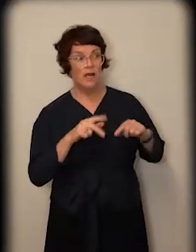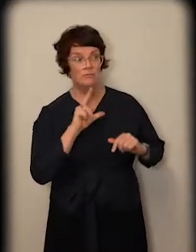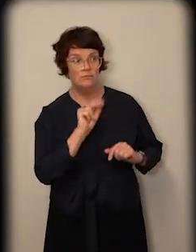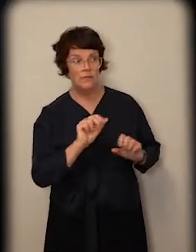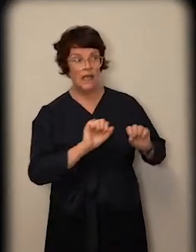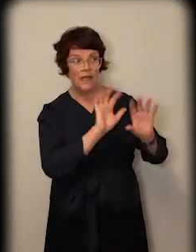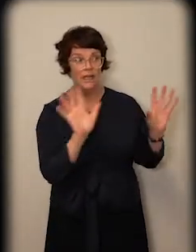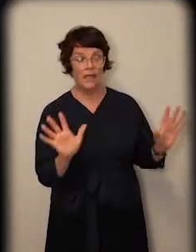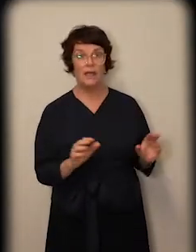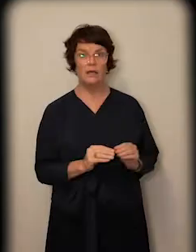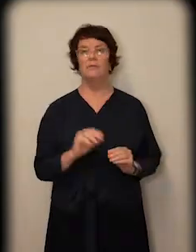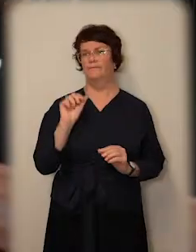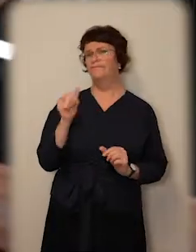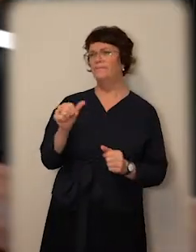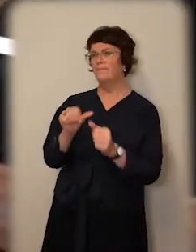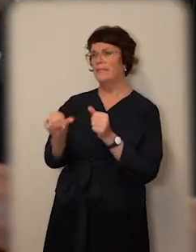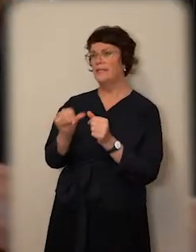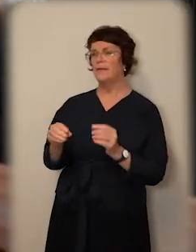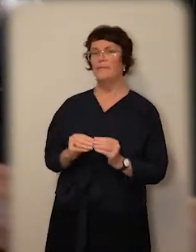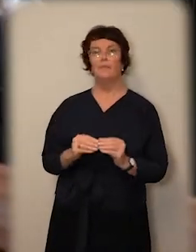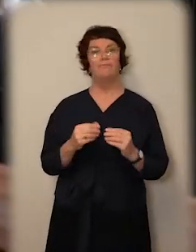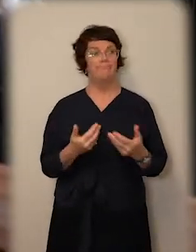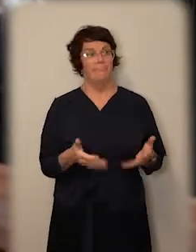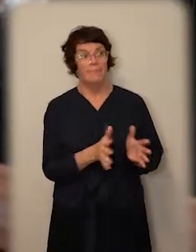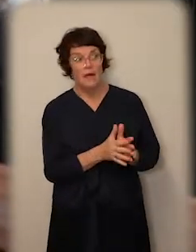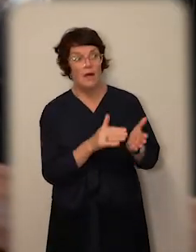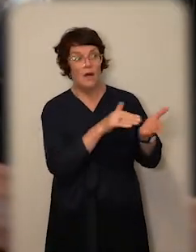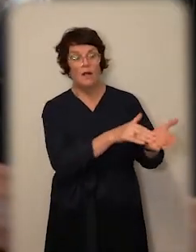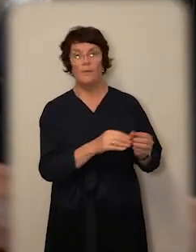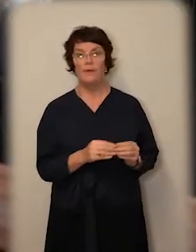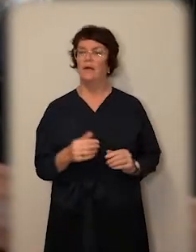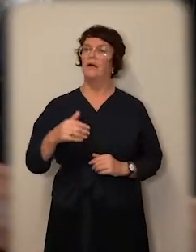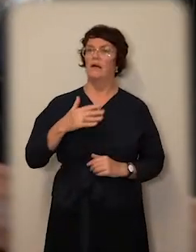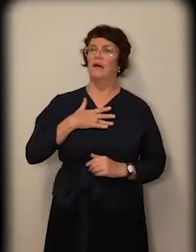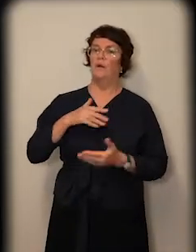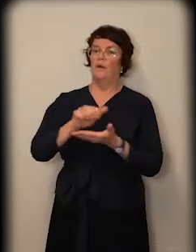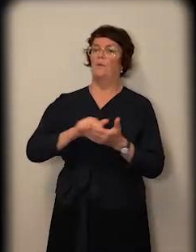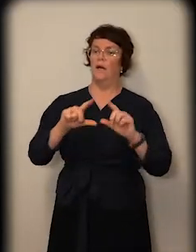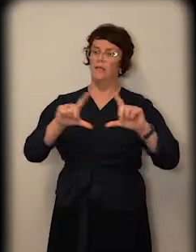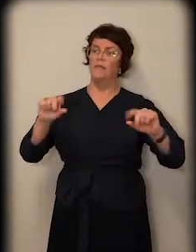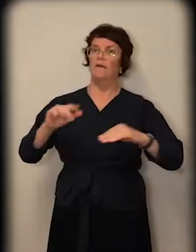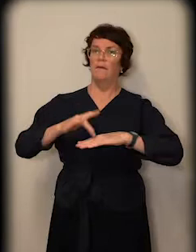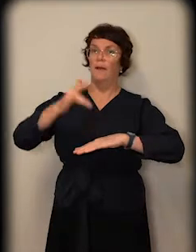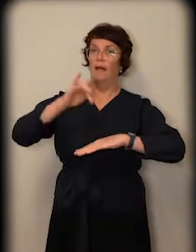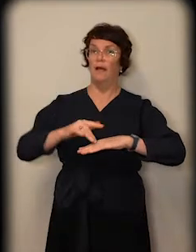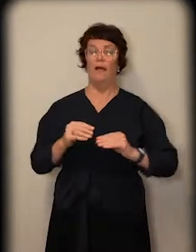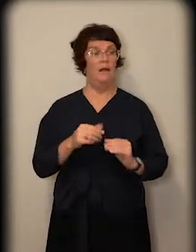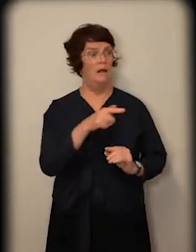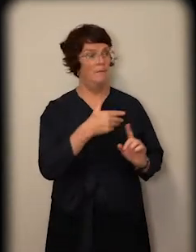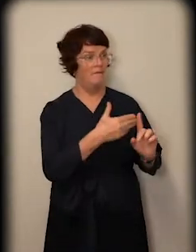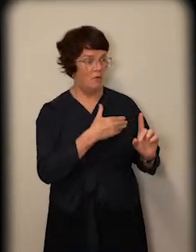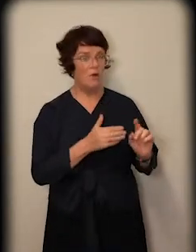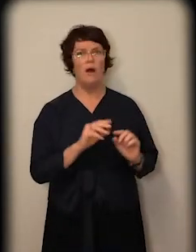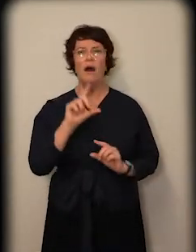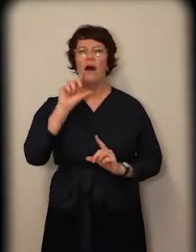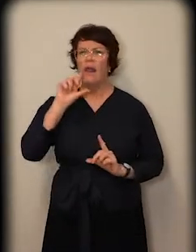clearly enough for you? Yeah, that's better. That's great. So how can I help you today? I'm just after a ticket to the ballet. Oh, that's great. Have you been to the ballet before? Yeah, I